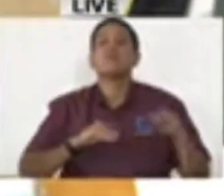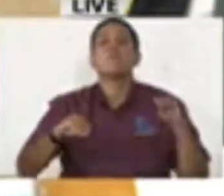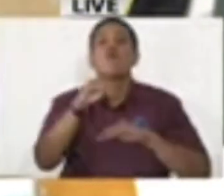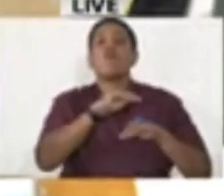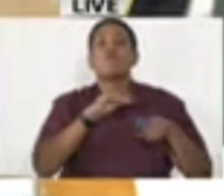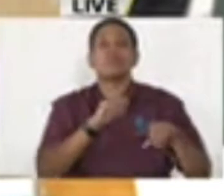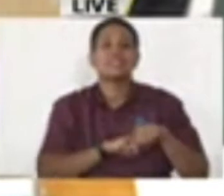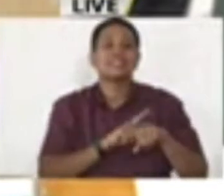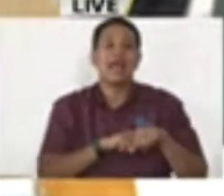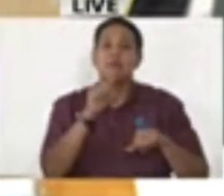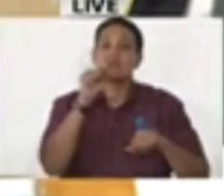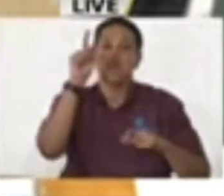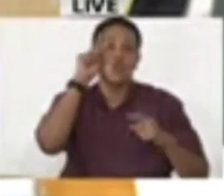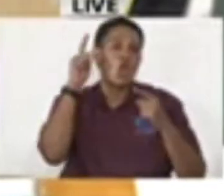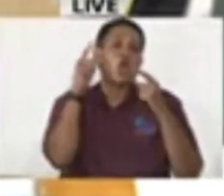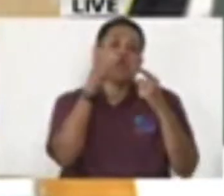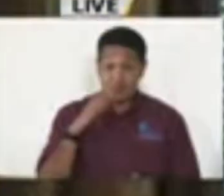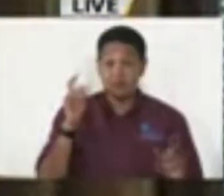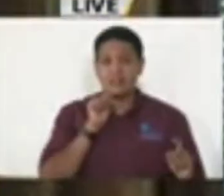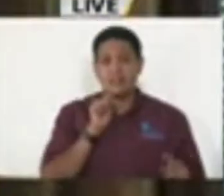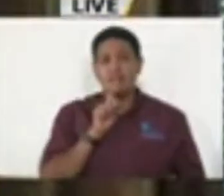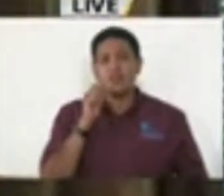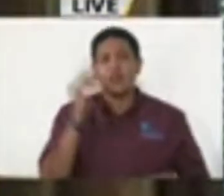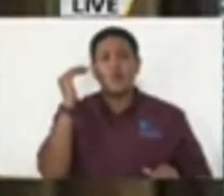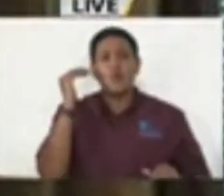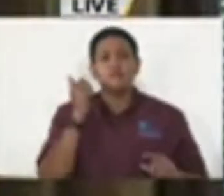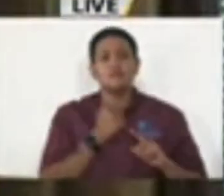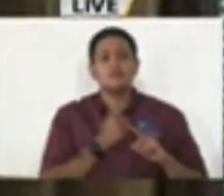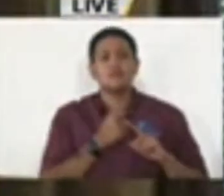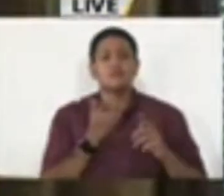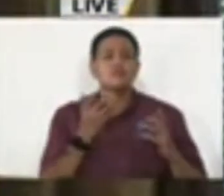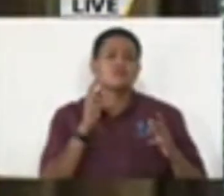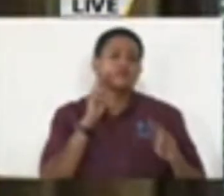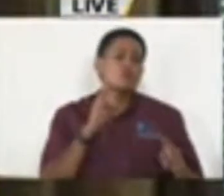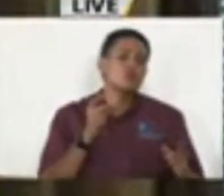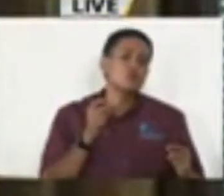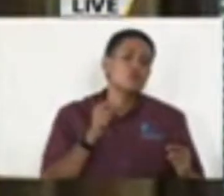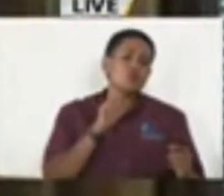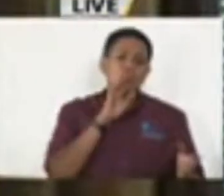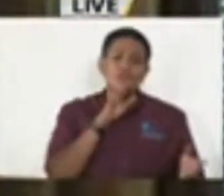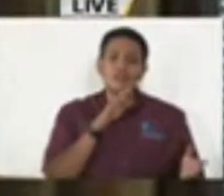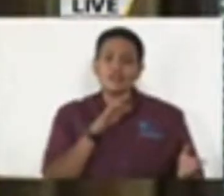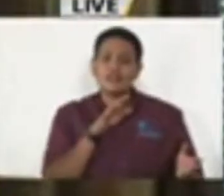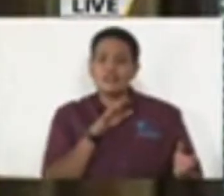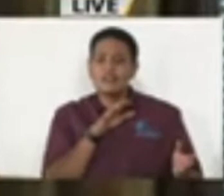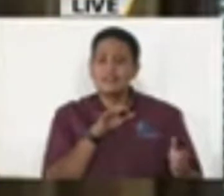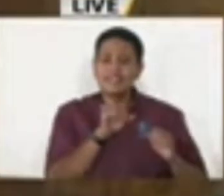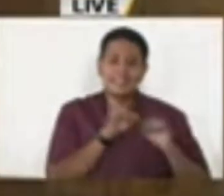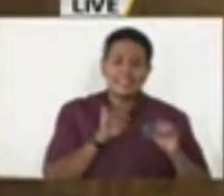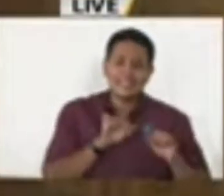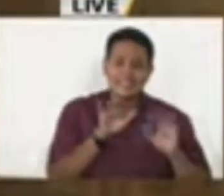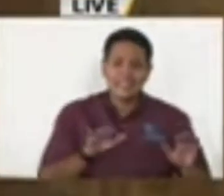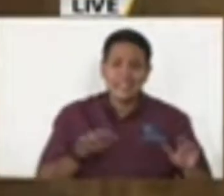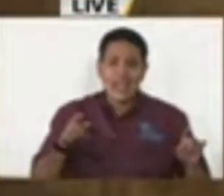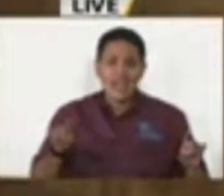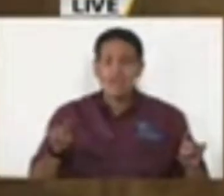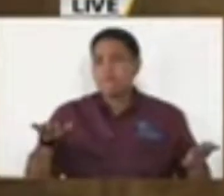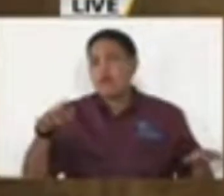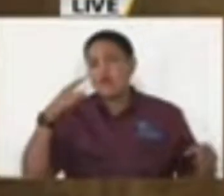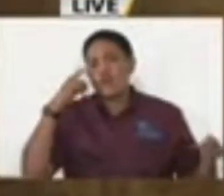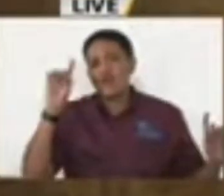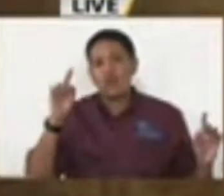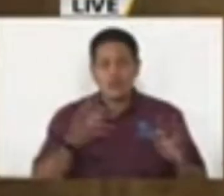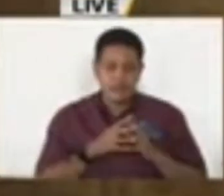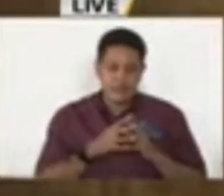That's not the objective of it. Quite clear that what we were doing with this three days on, three days off system wasn't working.